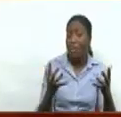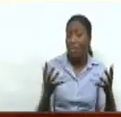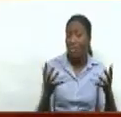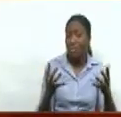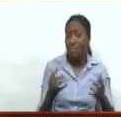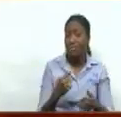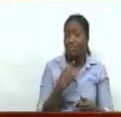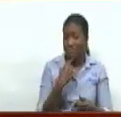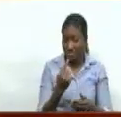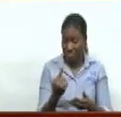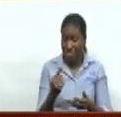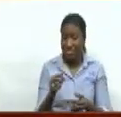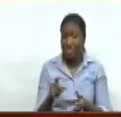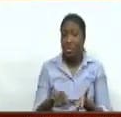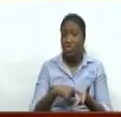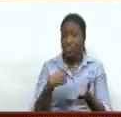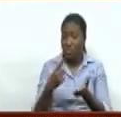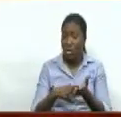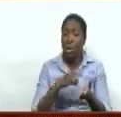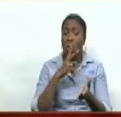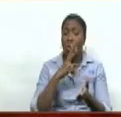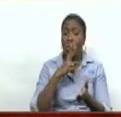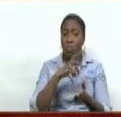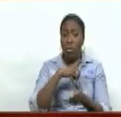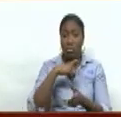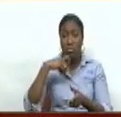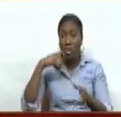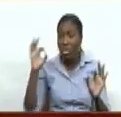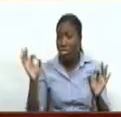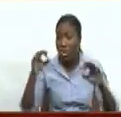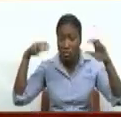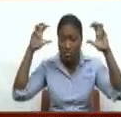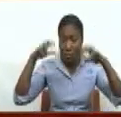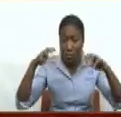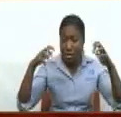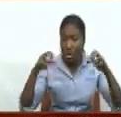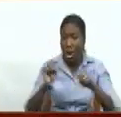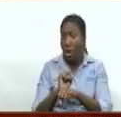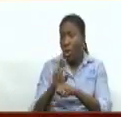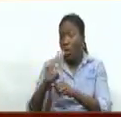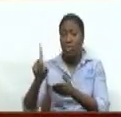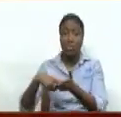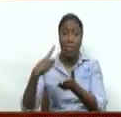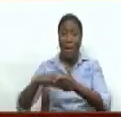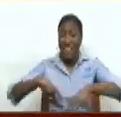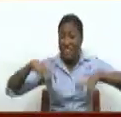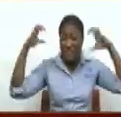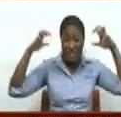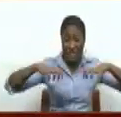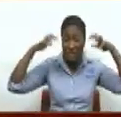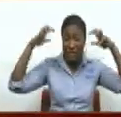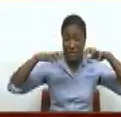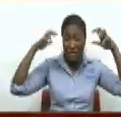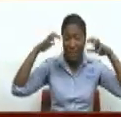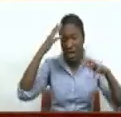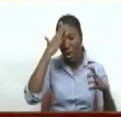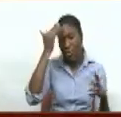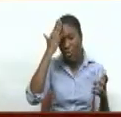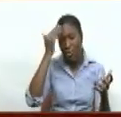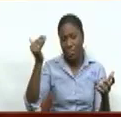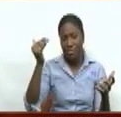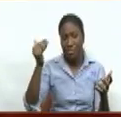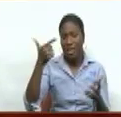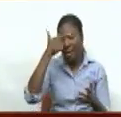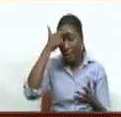drought, you have periods of extreme rain, and a lot of that is driven by the fact that you've got this very wobbly jet stream that is now